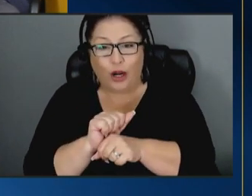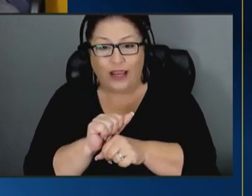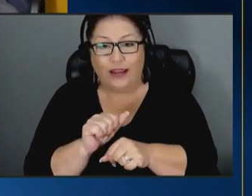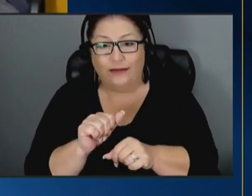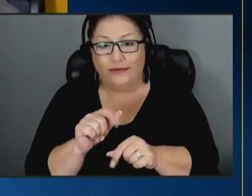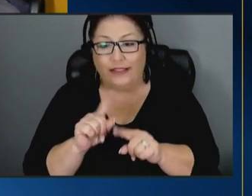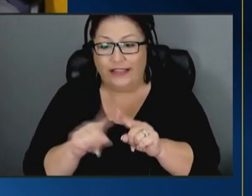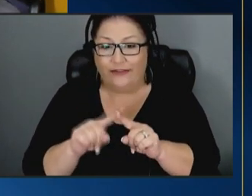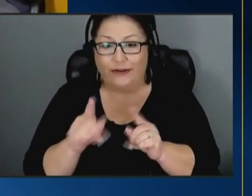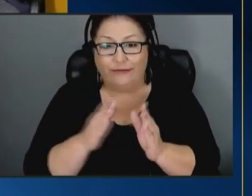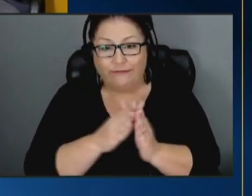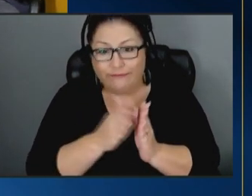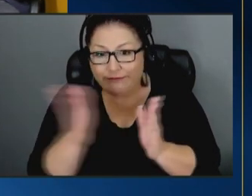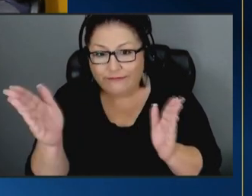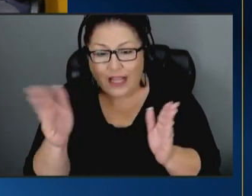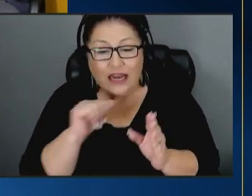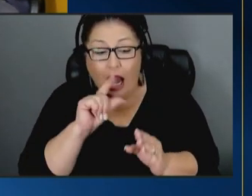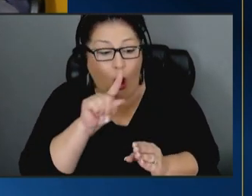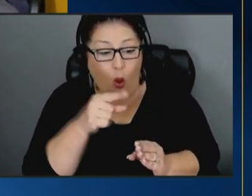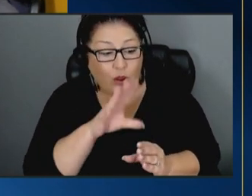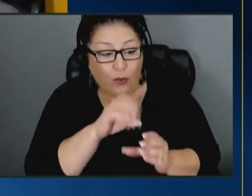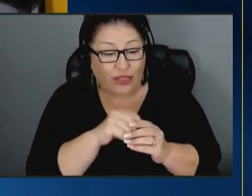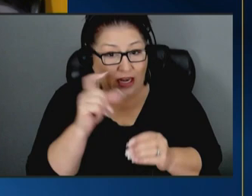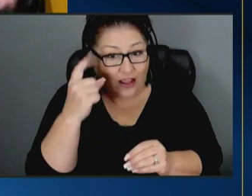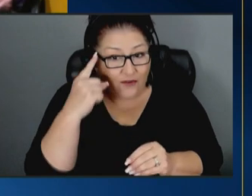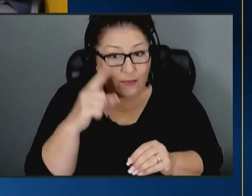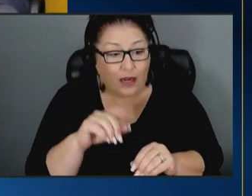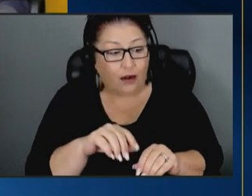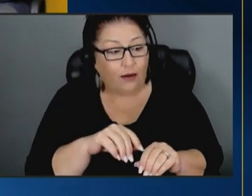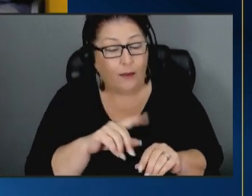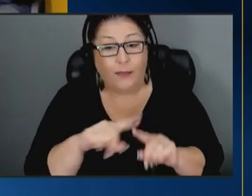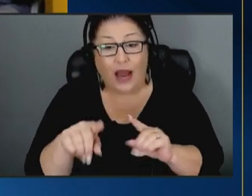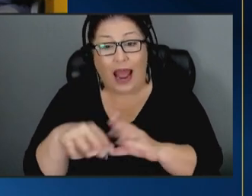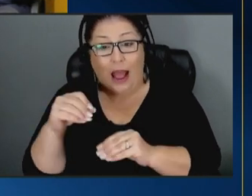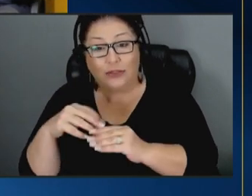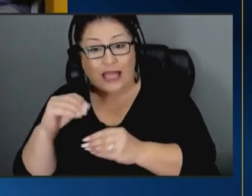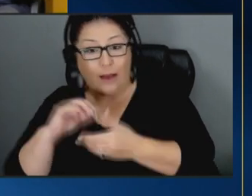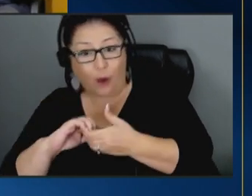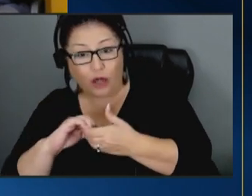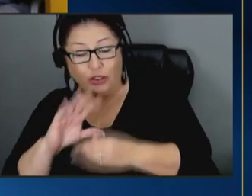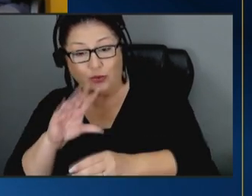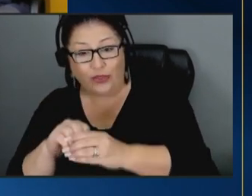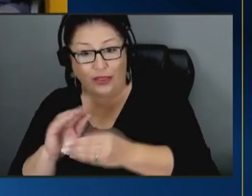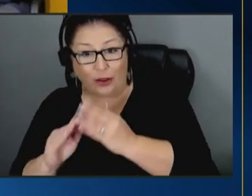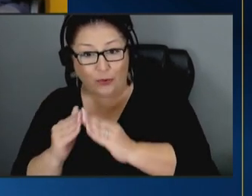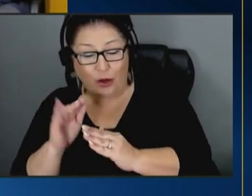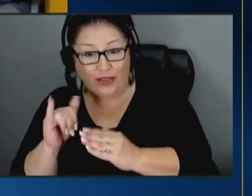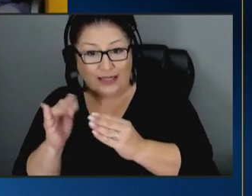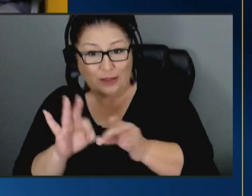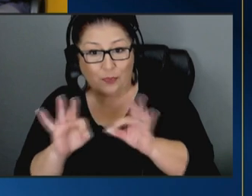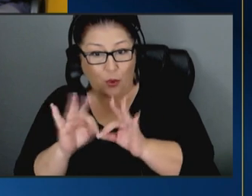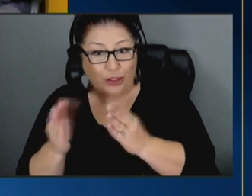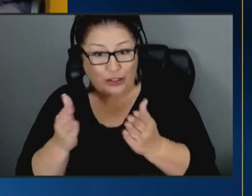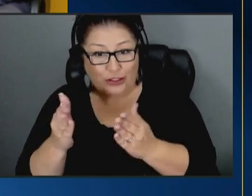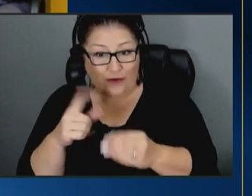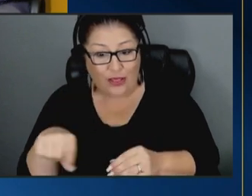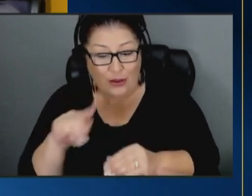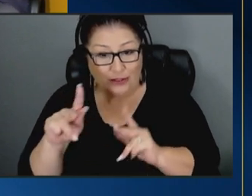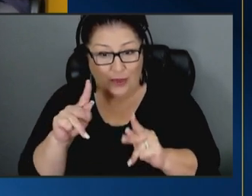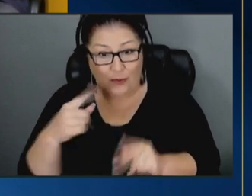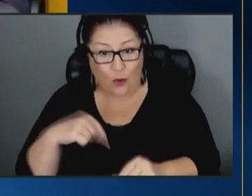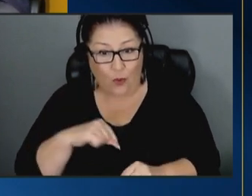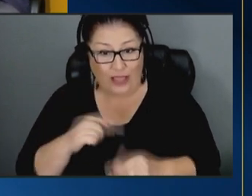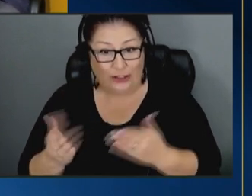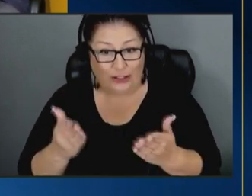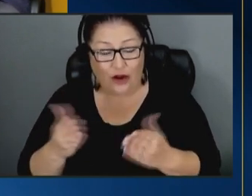not just within government with other agencies but with outside partners in the community that are so important to serving those that we do serve so